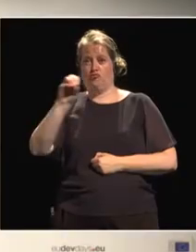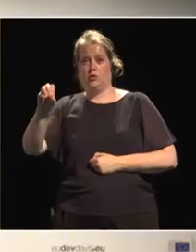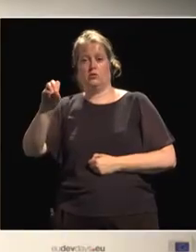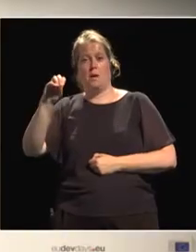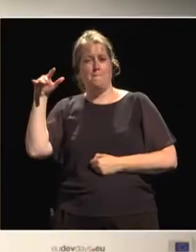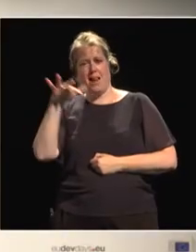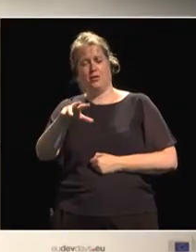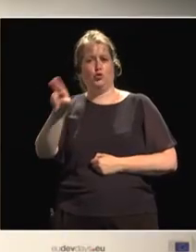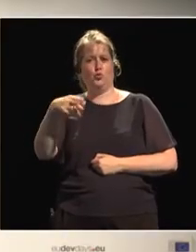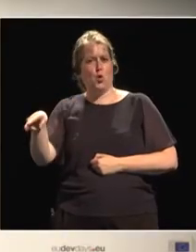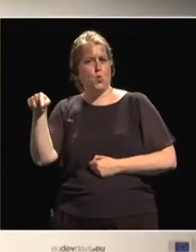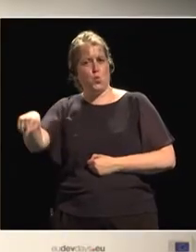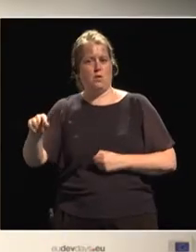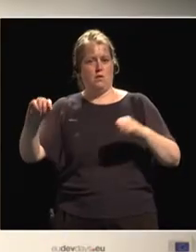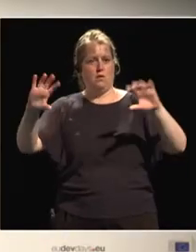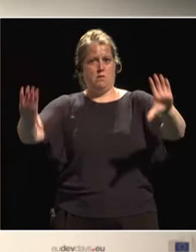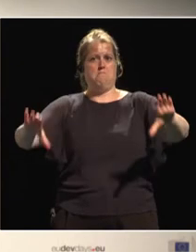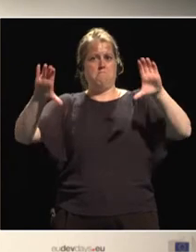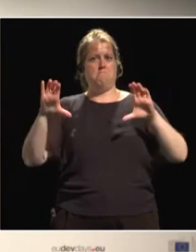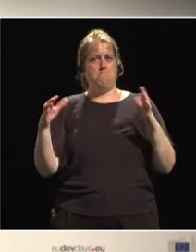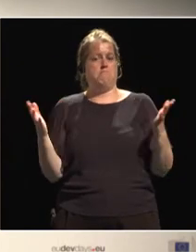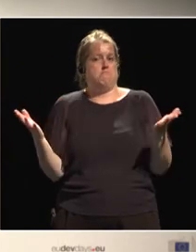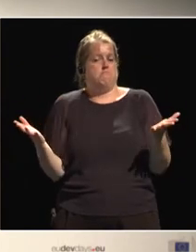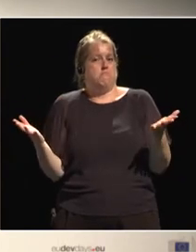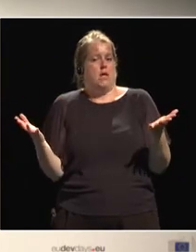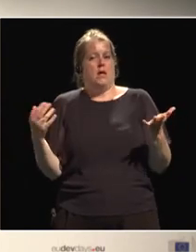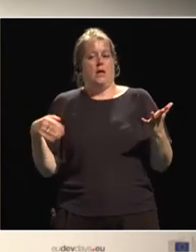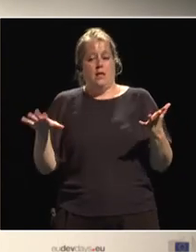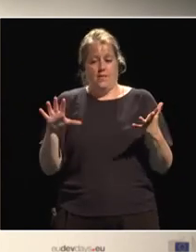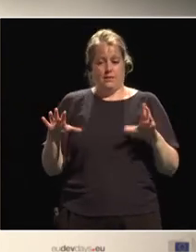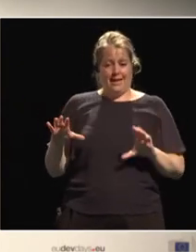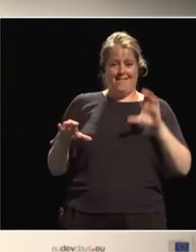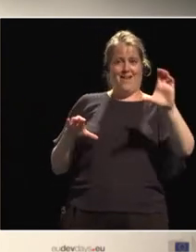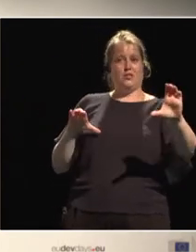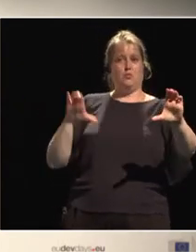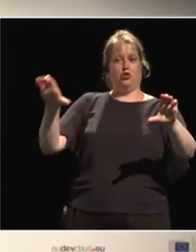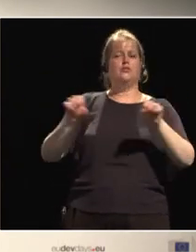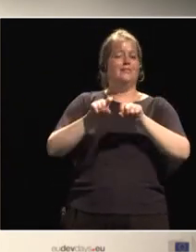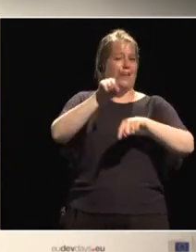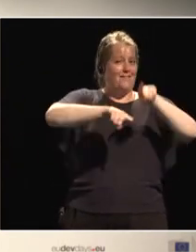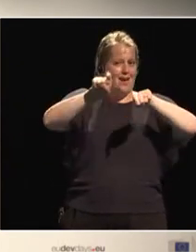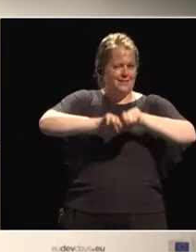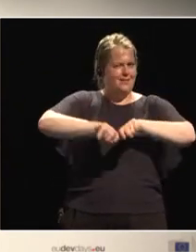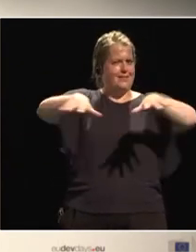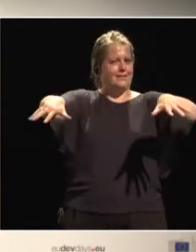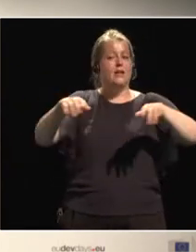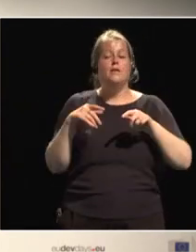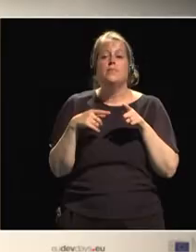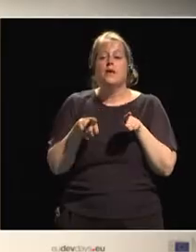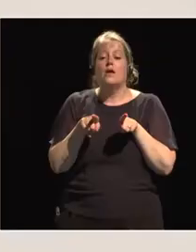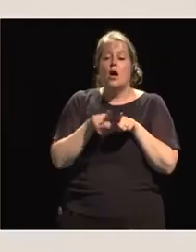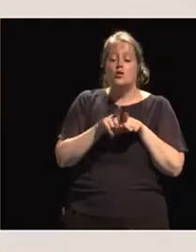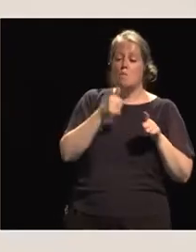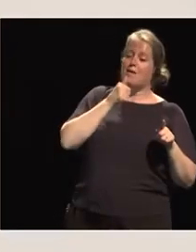So those are the diversification of the investment. And also the private sector